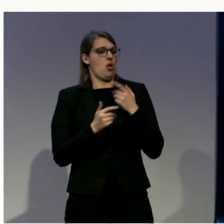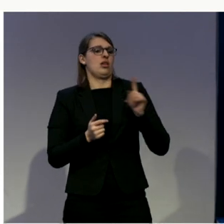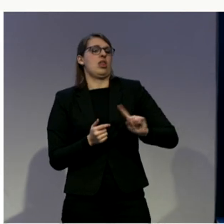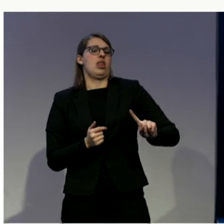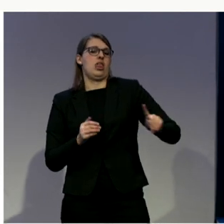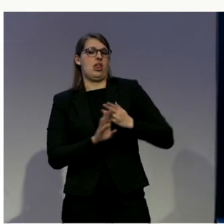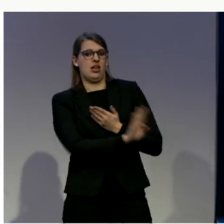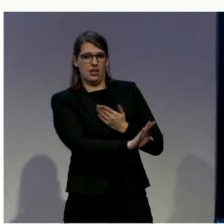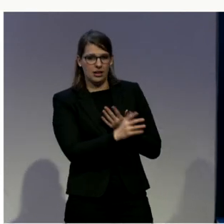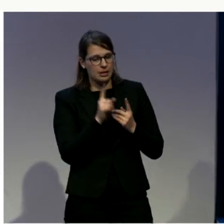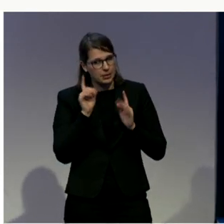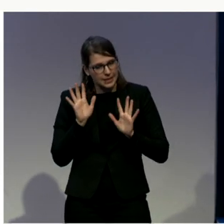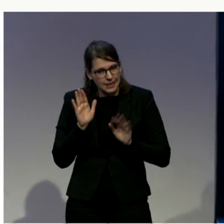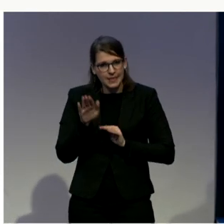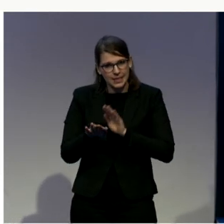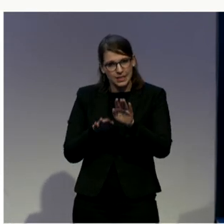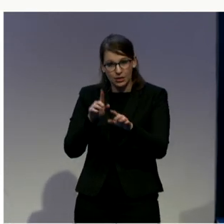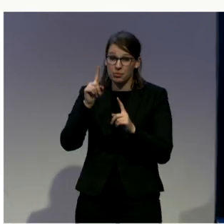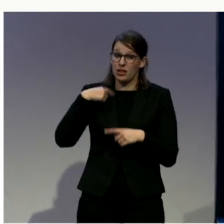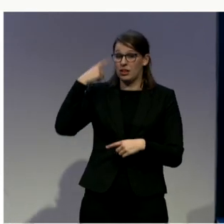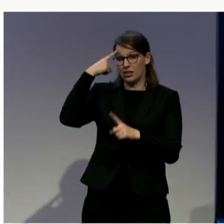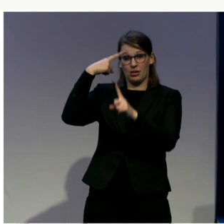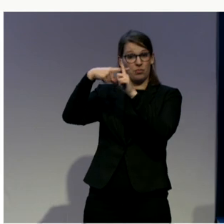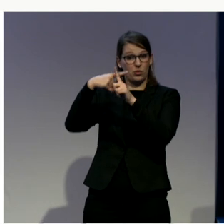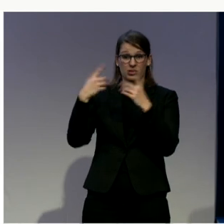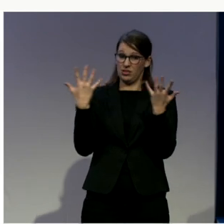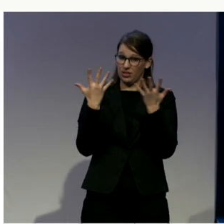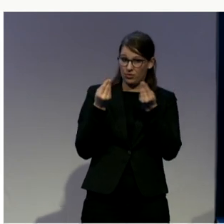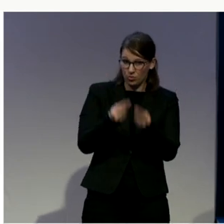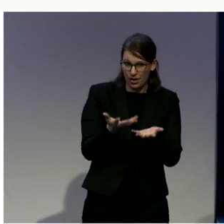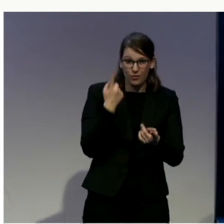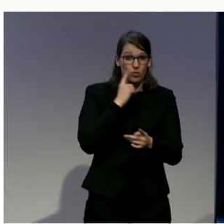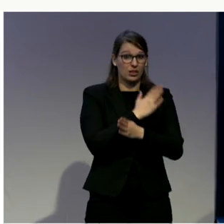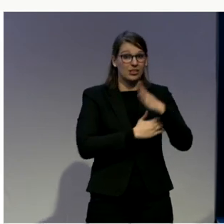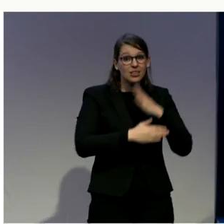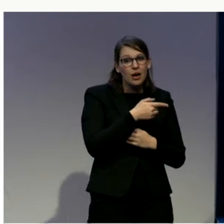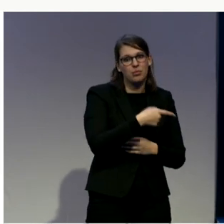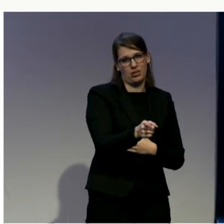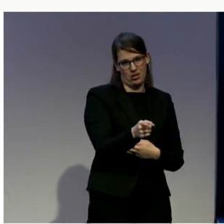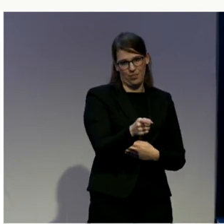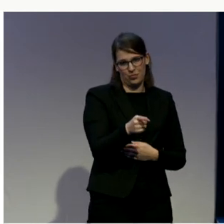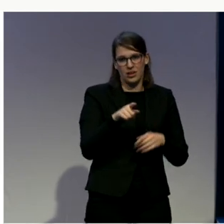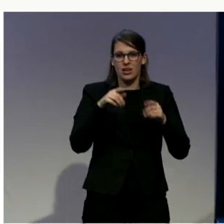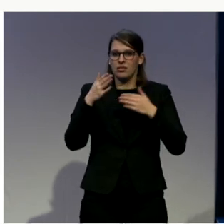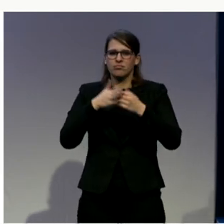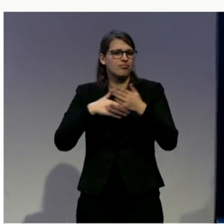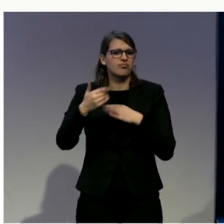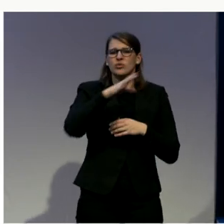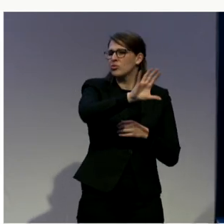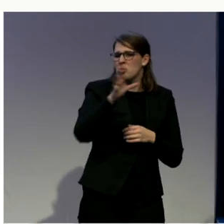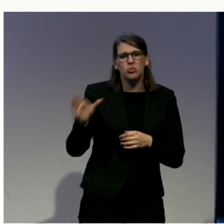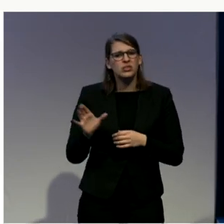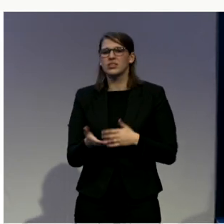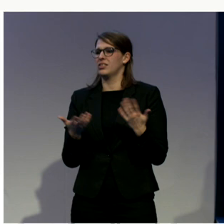persons with disabilities, particularly those living in rural and remote communities. Sometimes